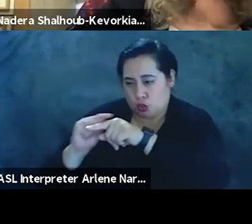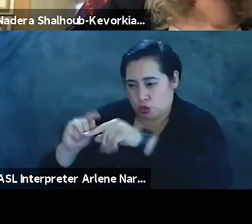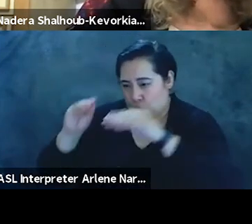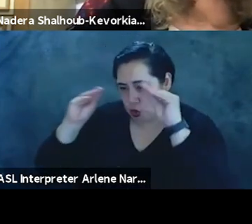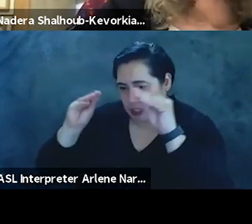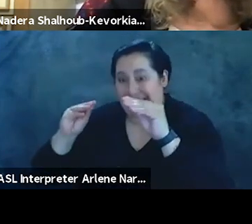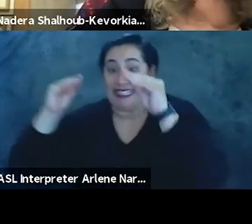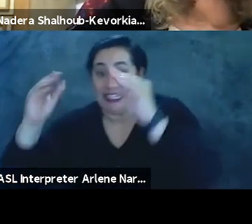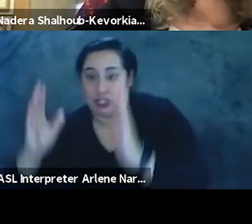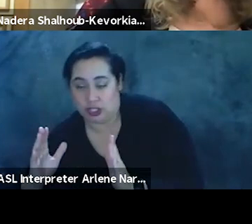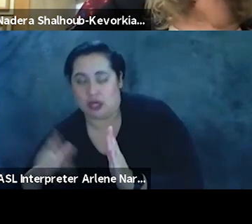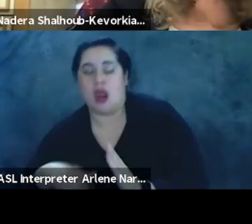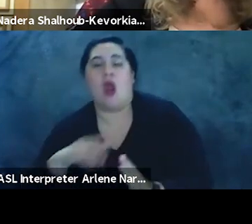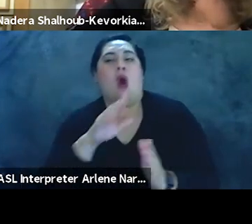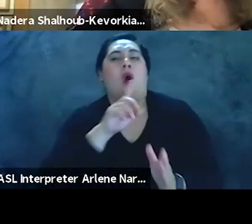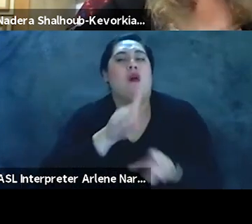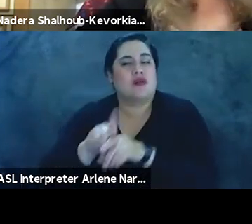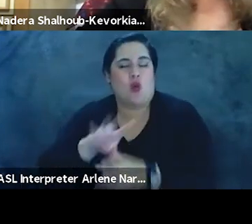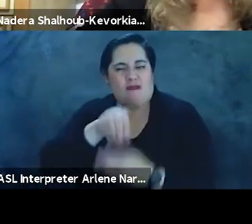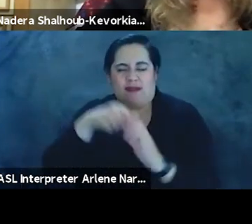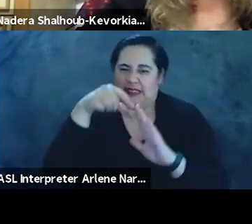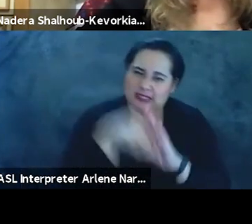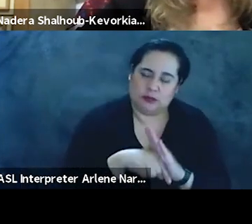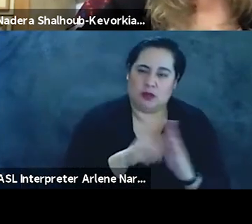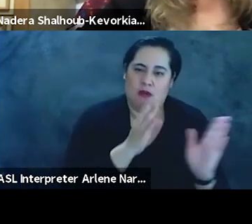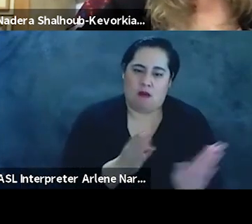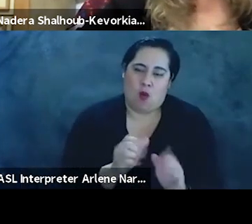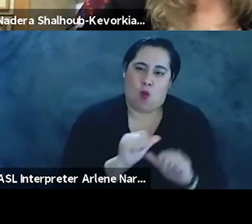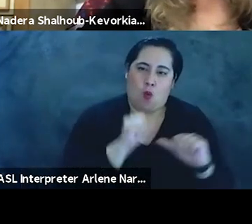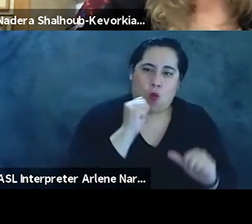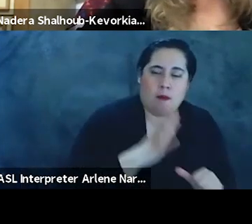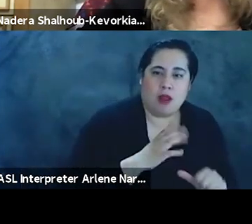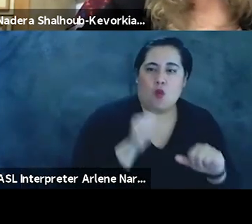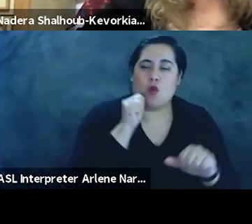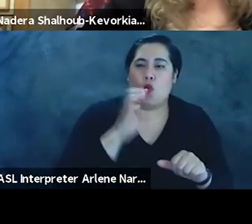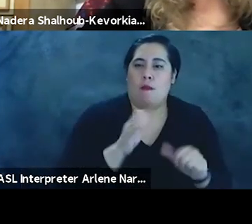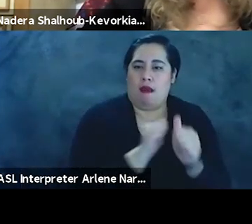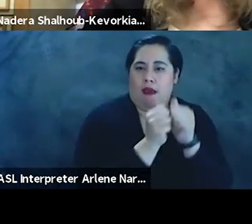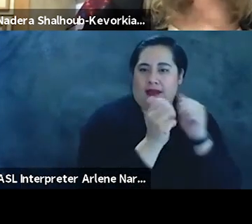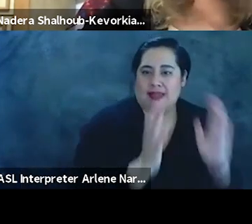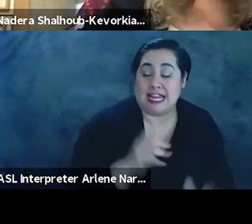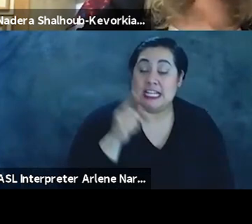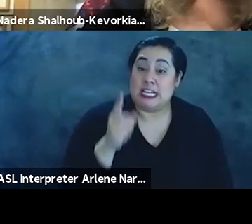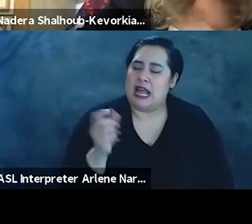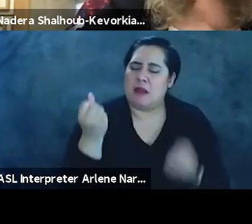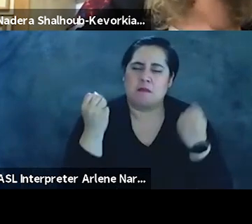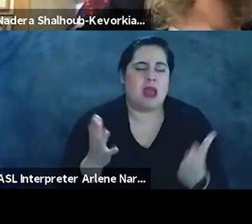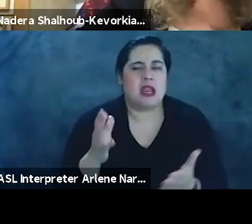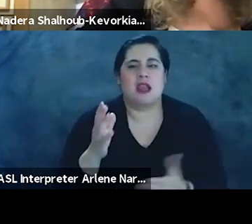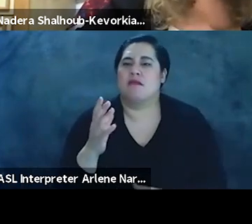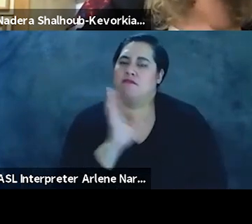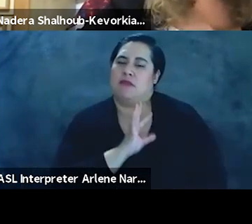involved deeply in the organization of women in Gaza and across Palestine, as well as with women athletes. She would, like many Palestinians,